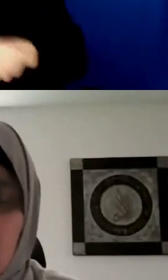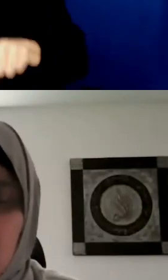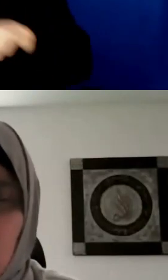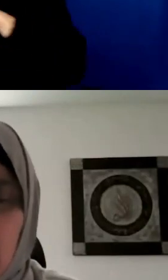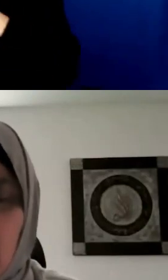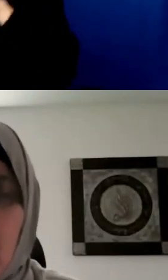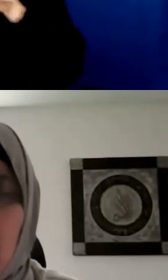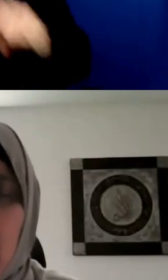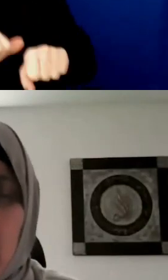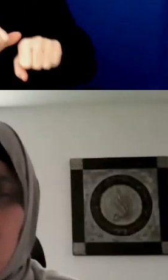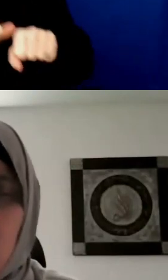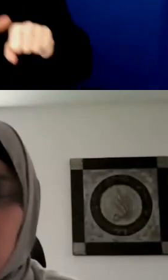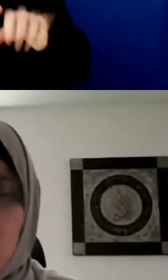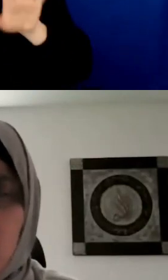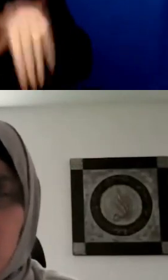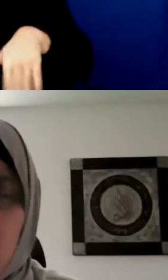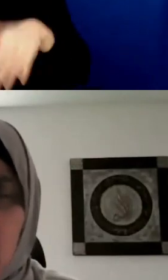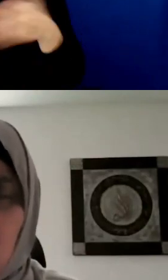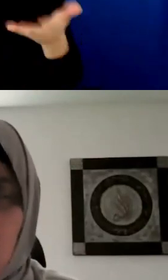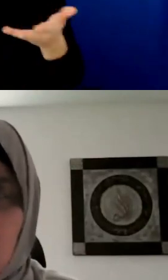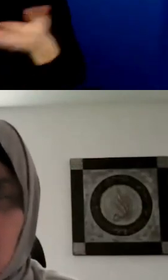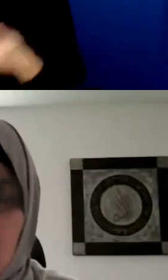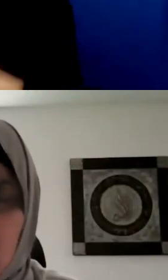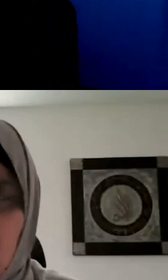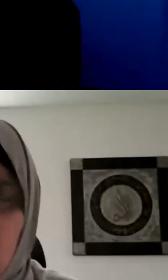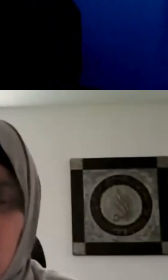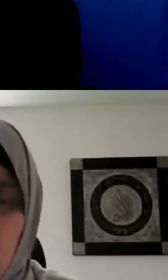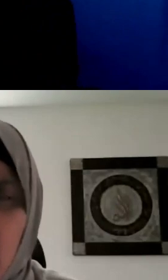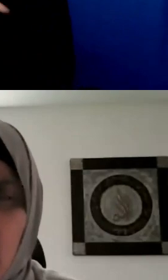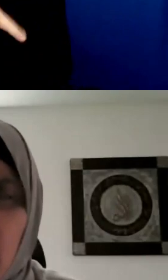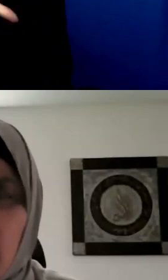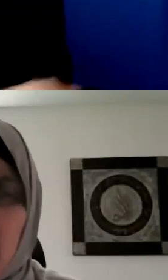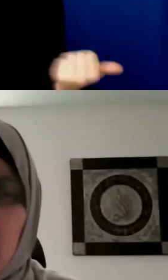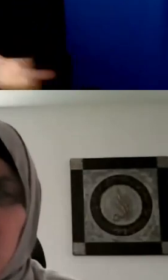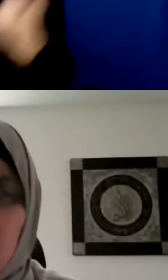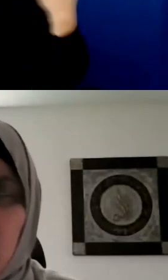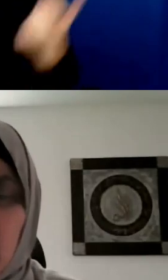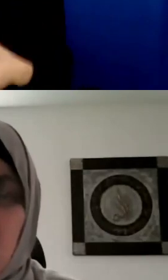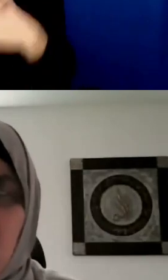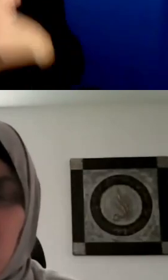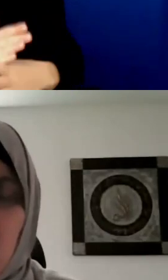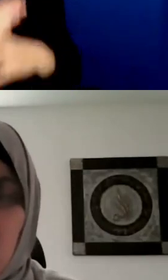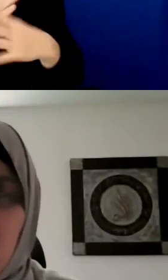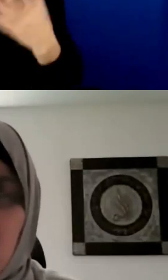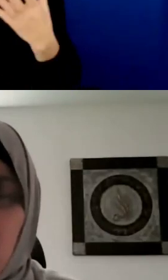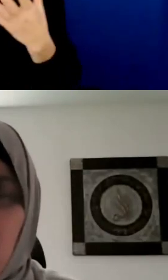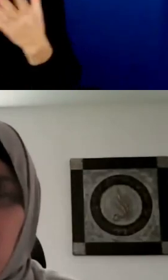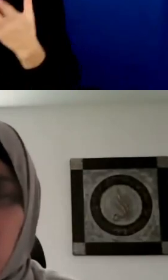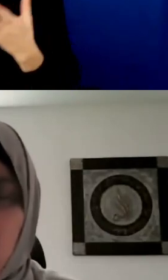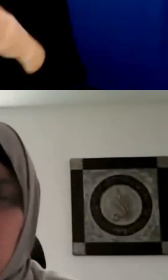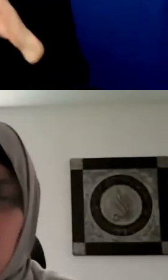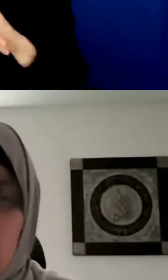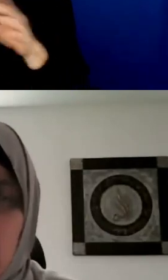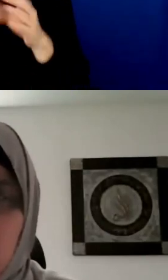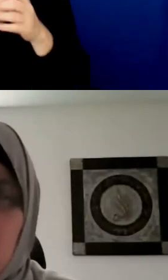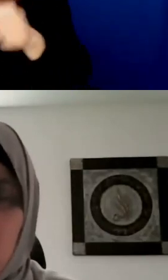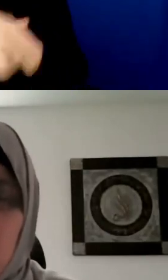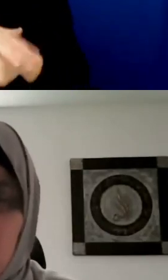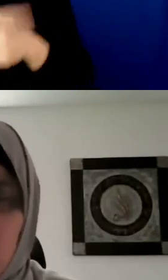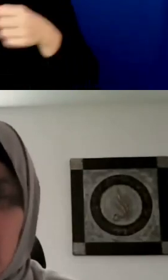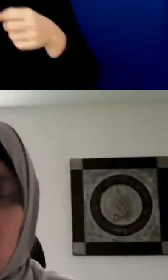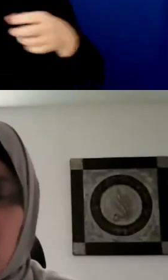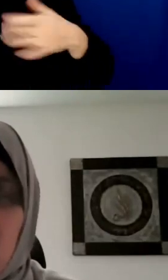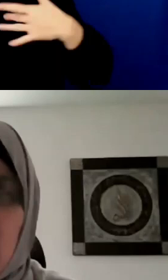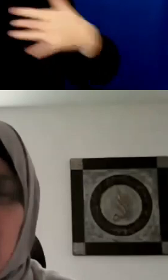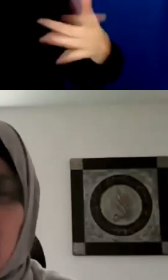abundance. We are committed to truth and reconciliation and disability justice for all First Peoples